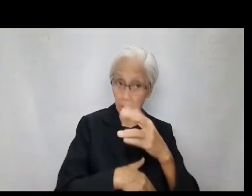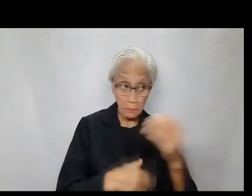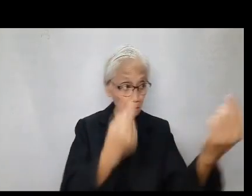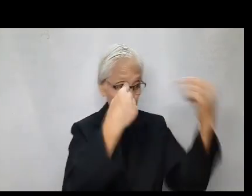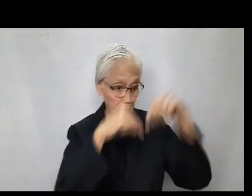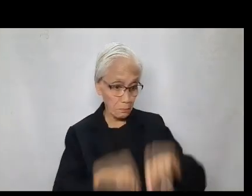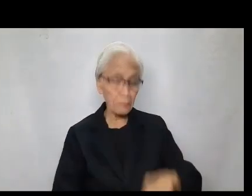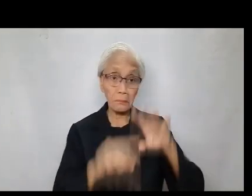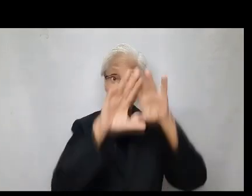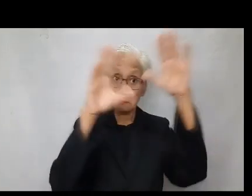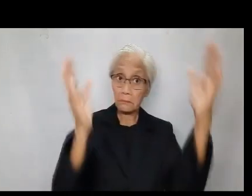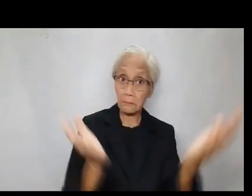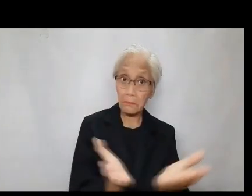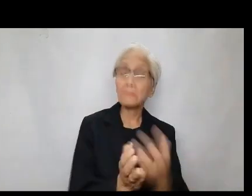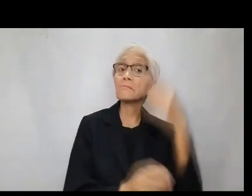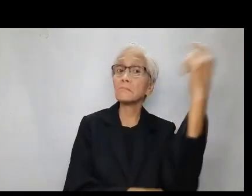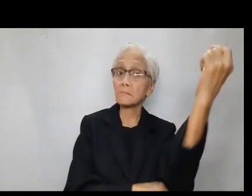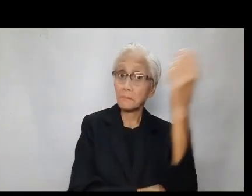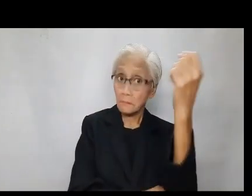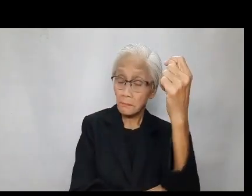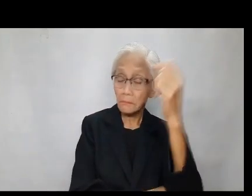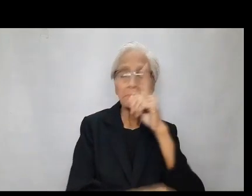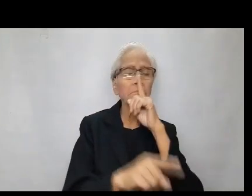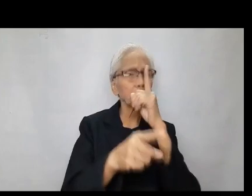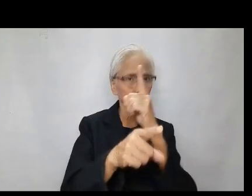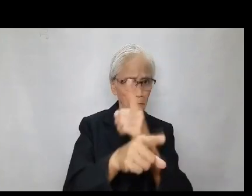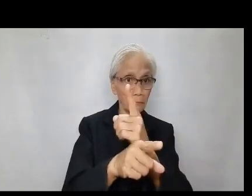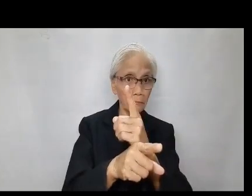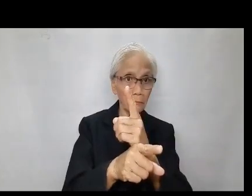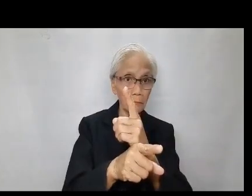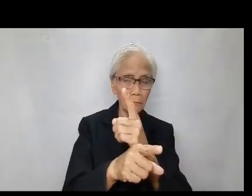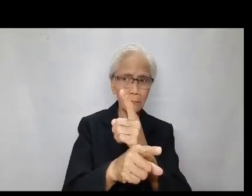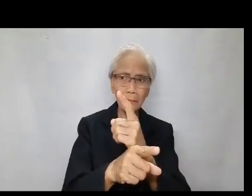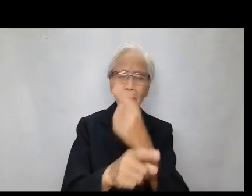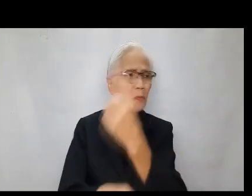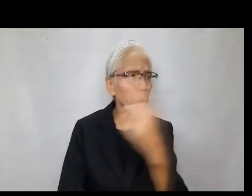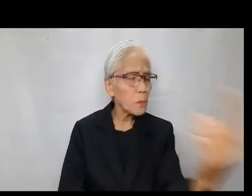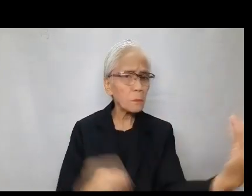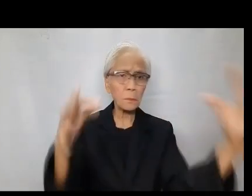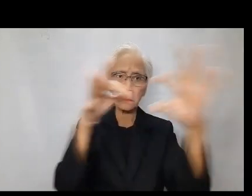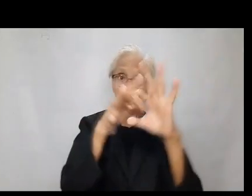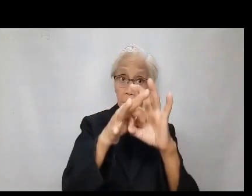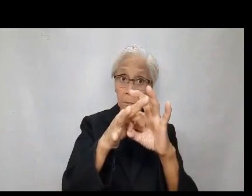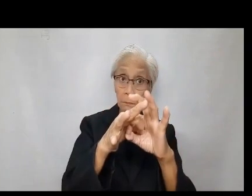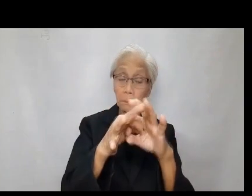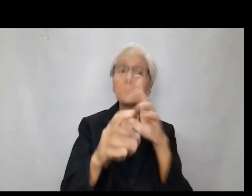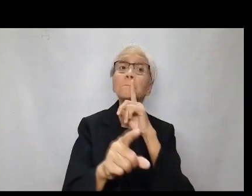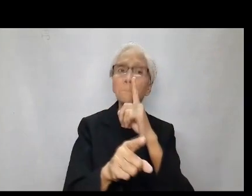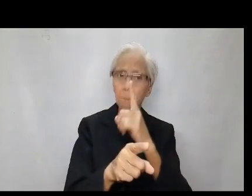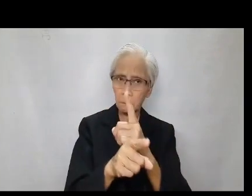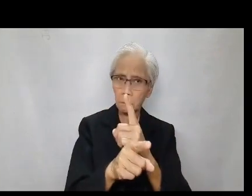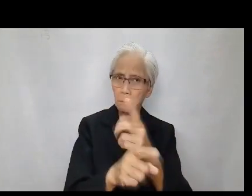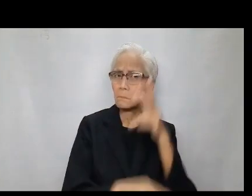was born, and for this I came into the world, to testify to the truth. Everyone